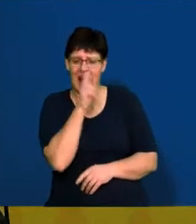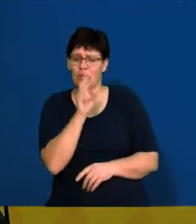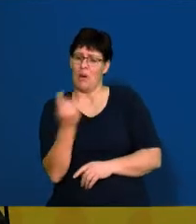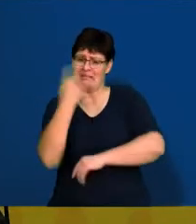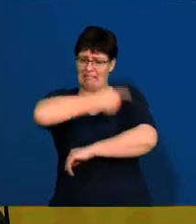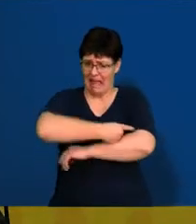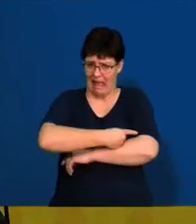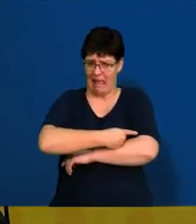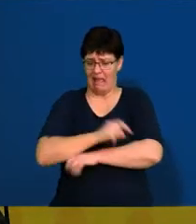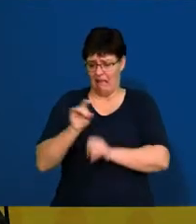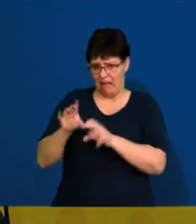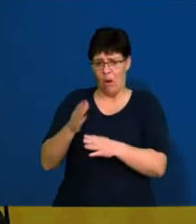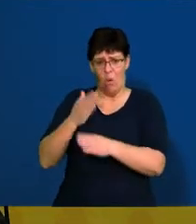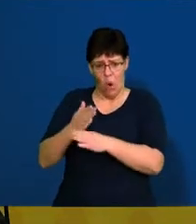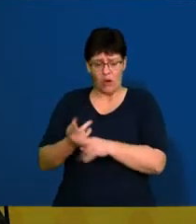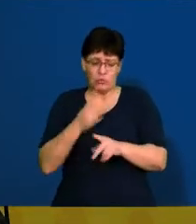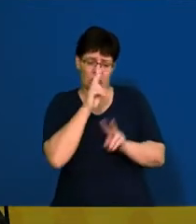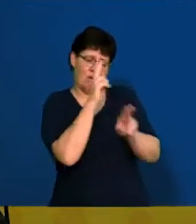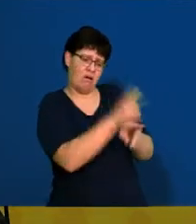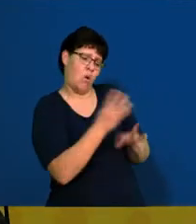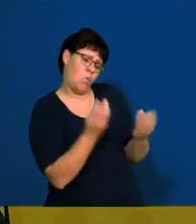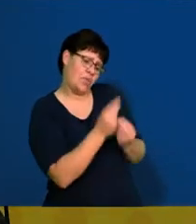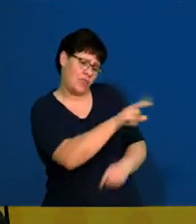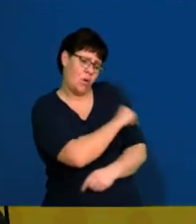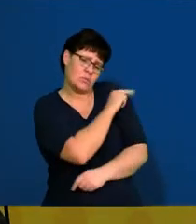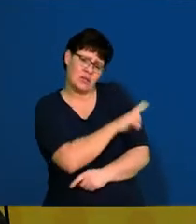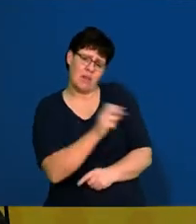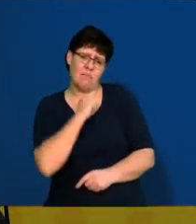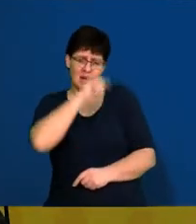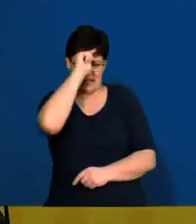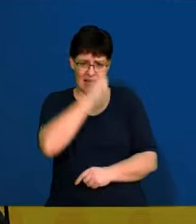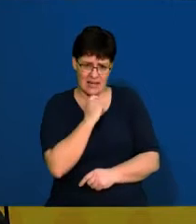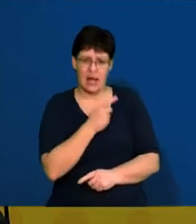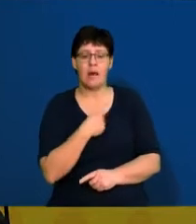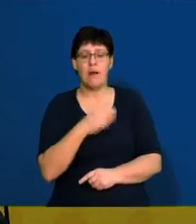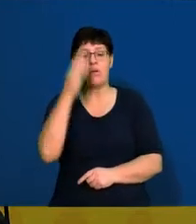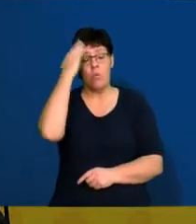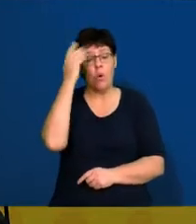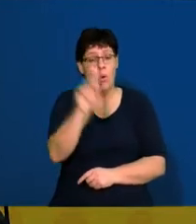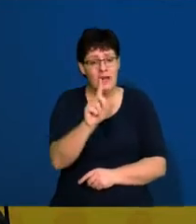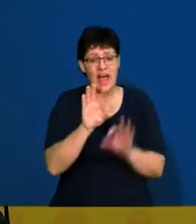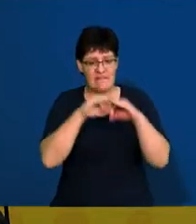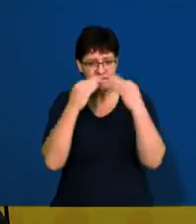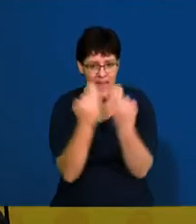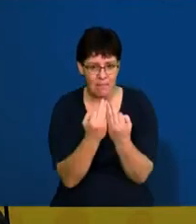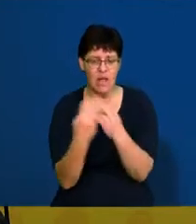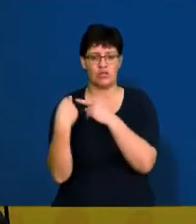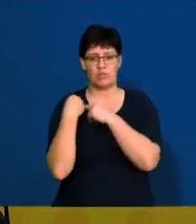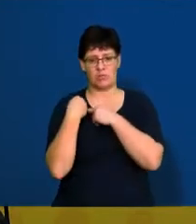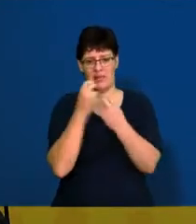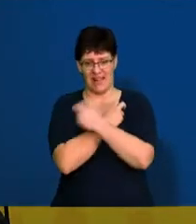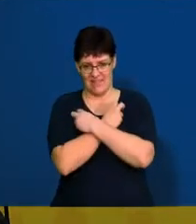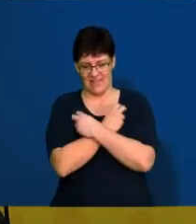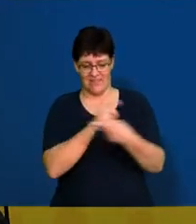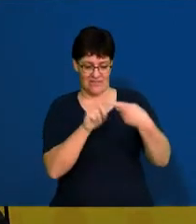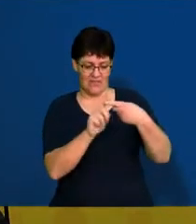off work so that I can go spend it with him in hospital, that will be known as family responsibility leave. If